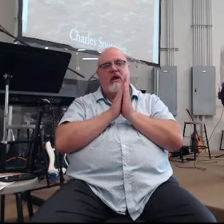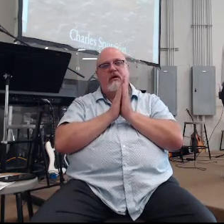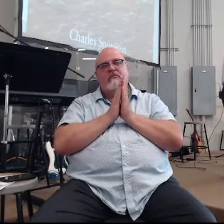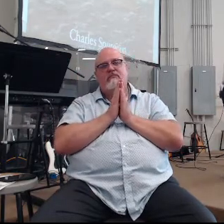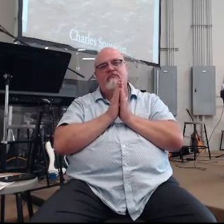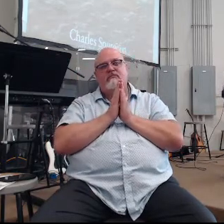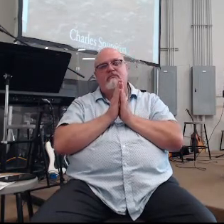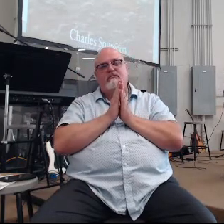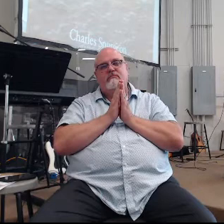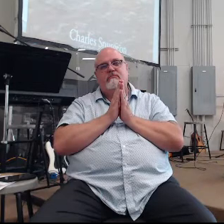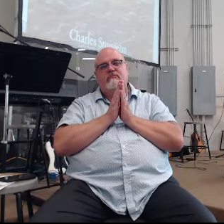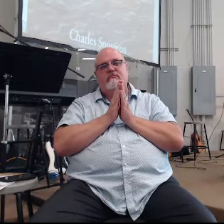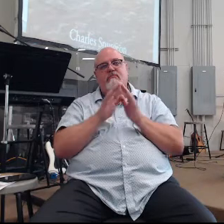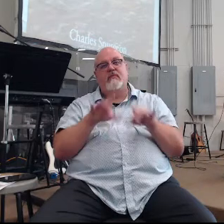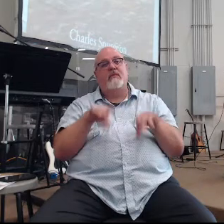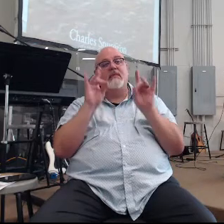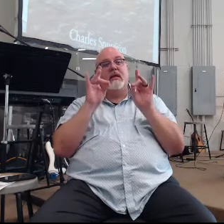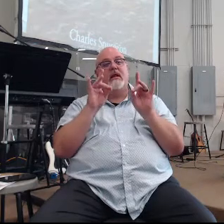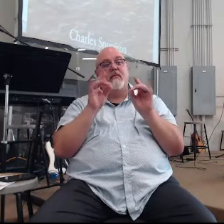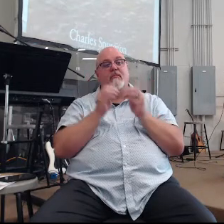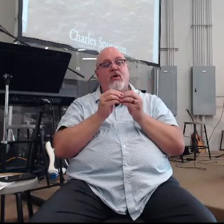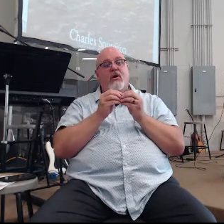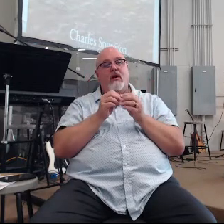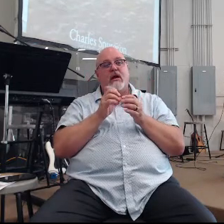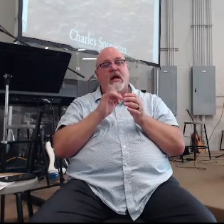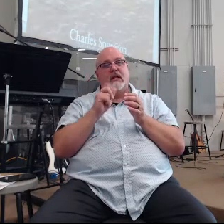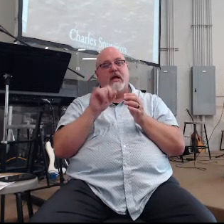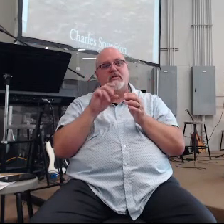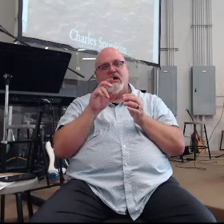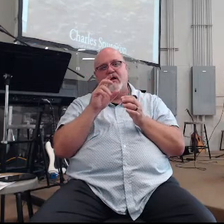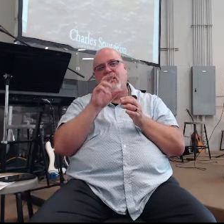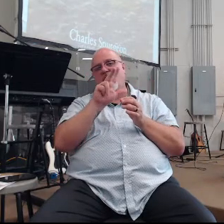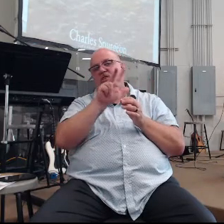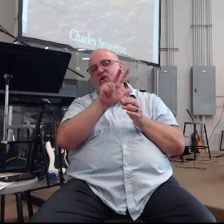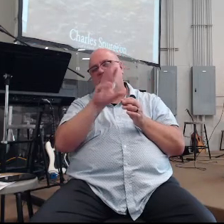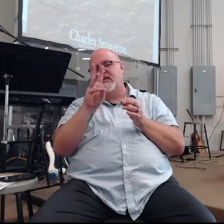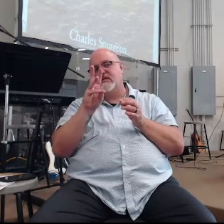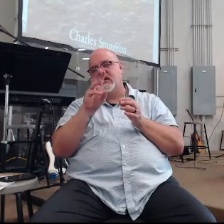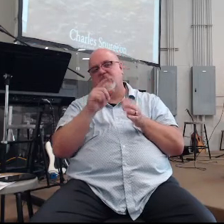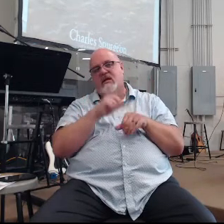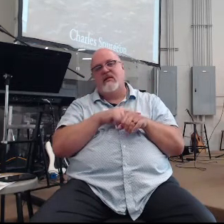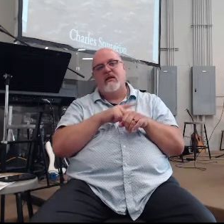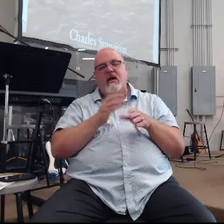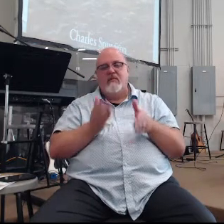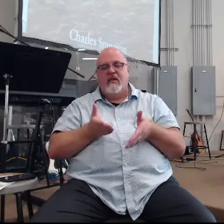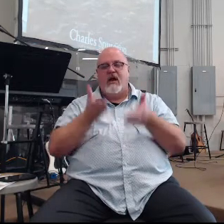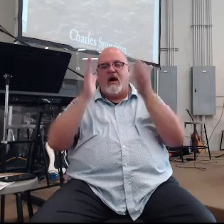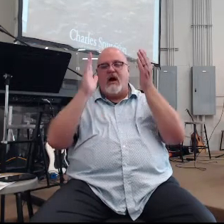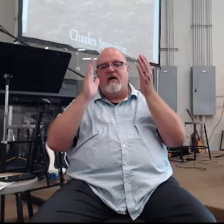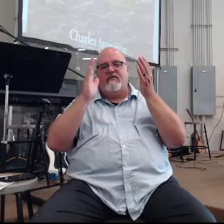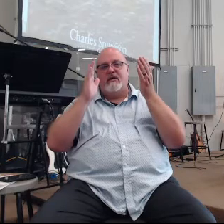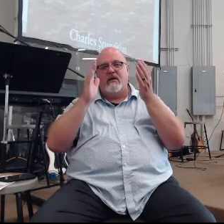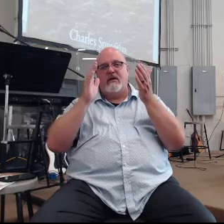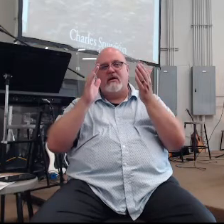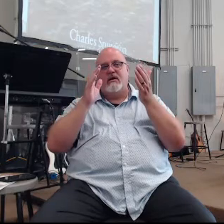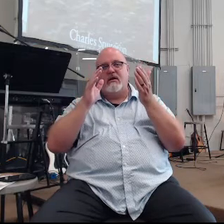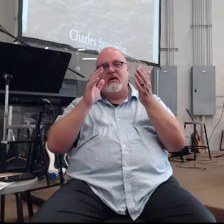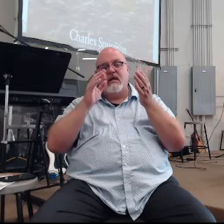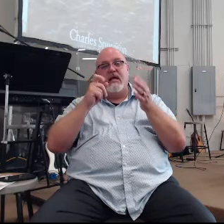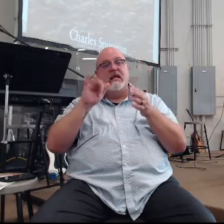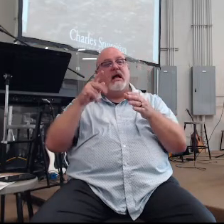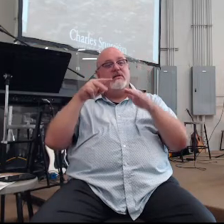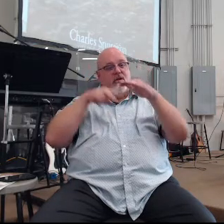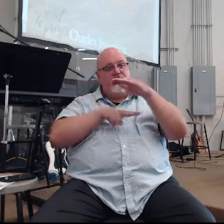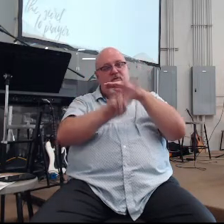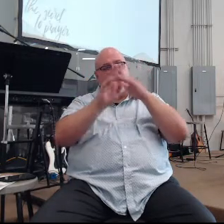okay so let's pick it up and see how Elijah prays verse 36 and at the time of the offering of oblation Elijah the prophet came